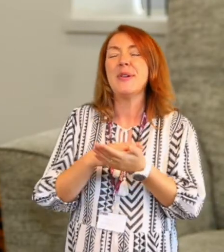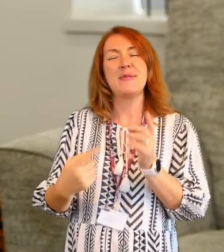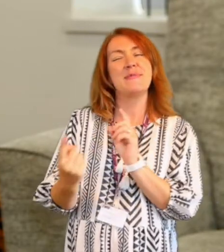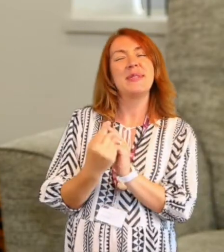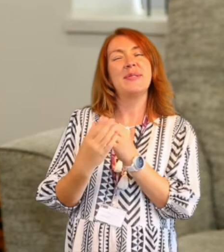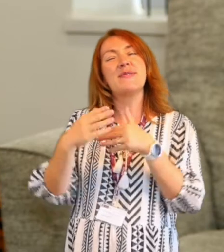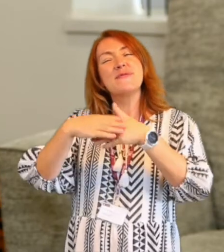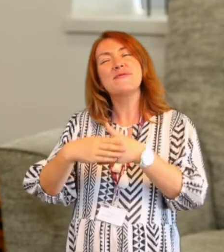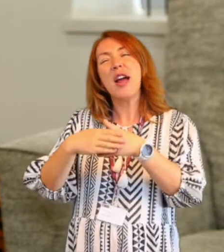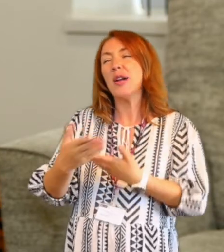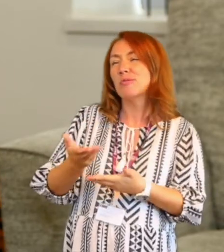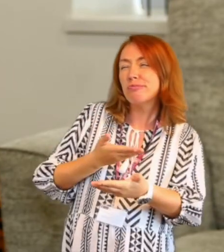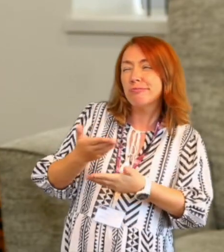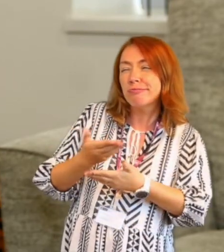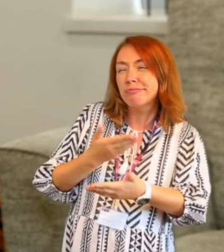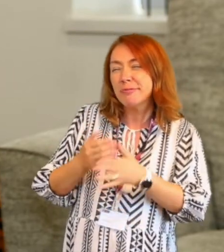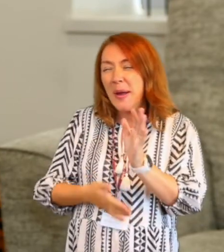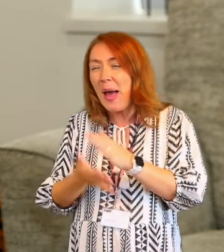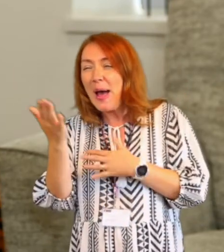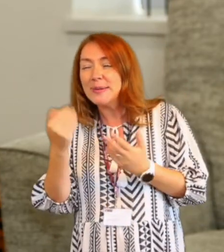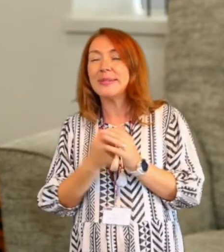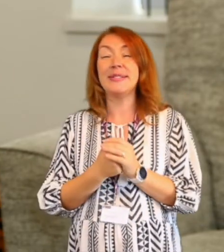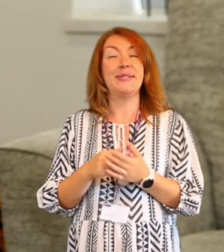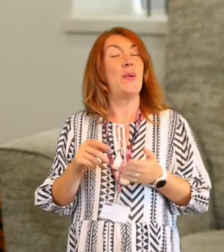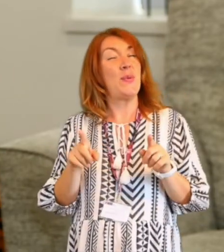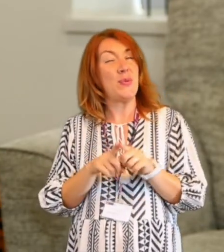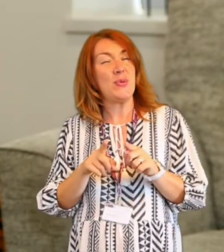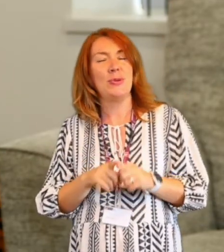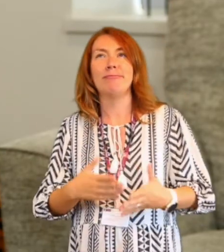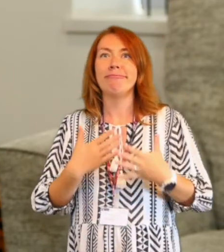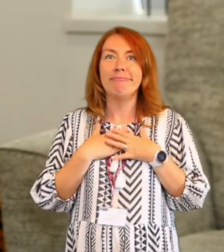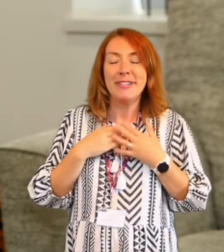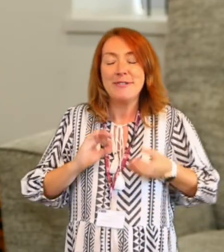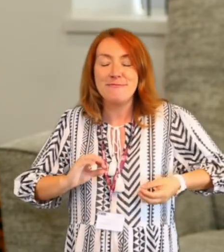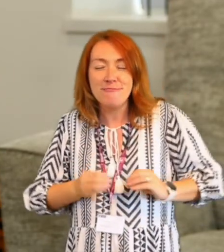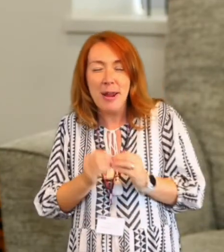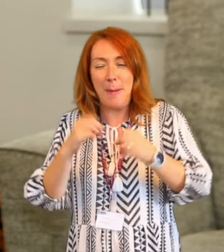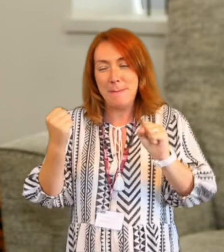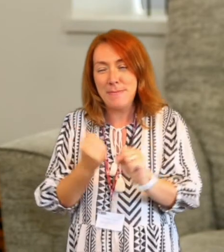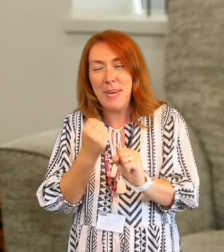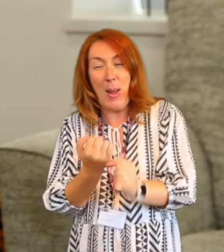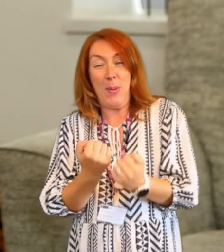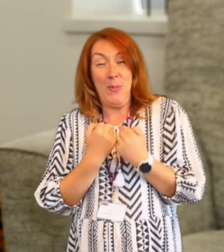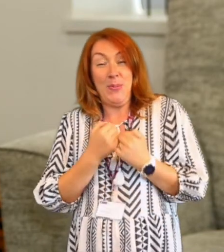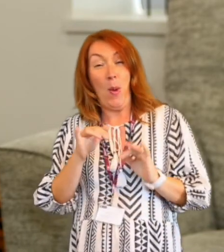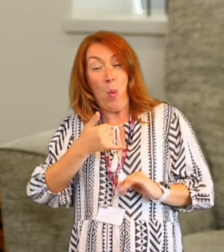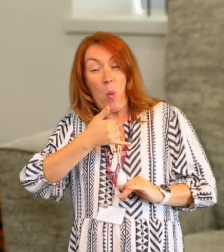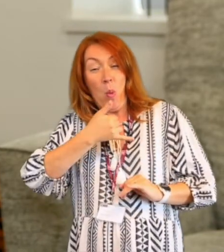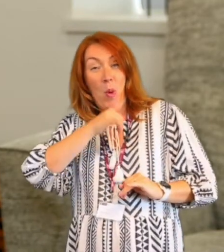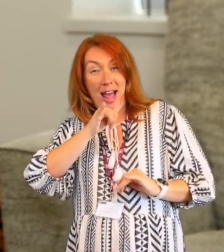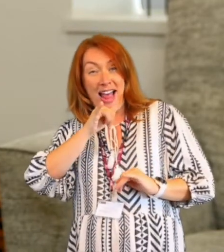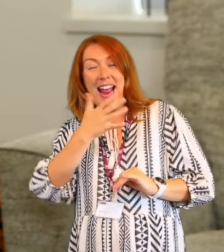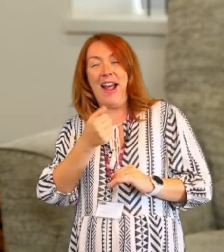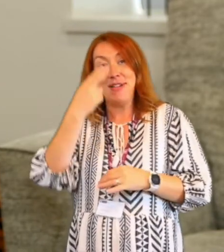I also like to create my own wine which is now labelled as Vin